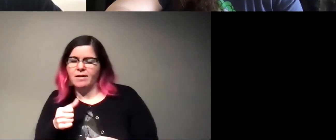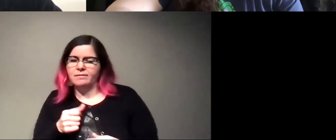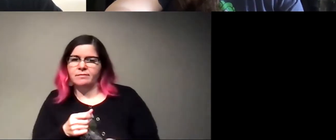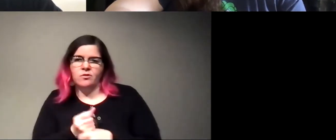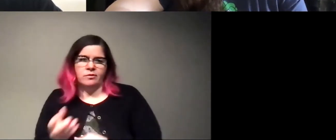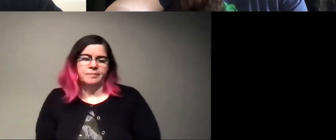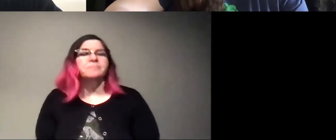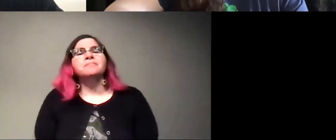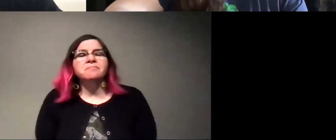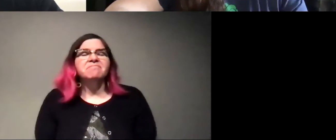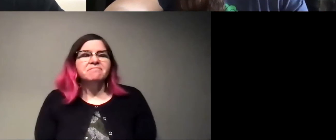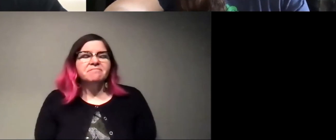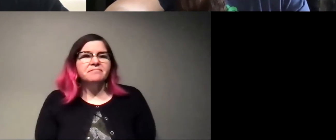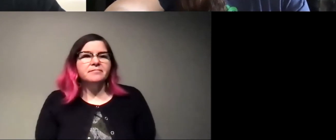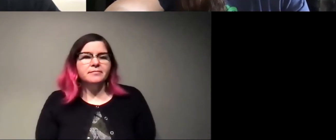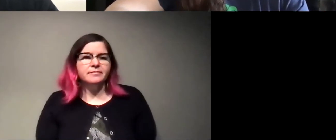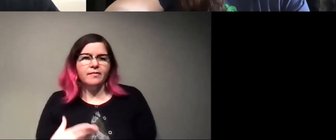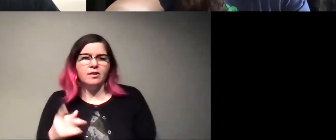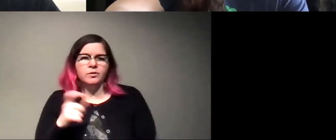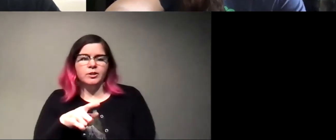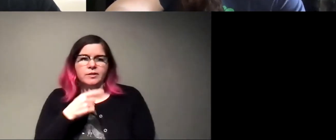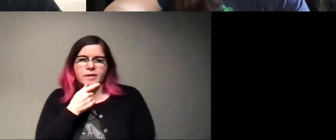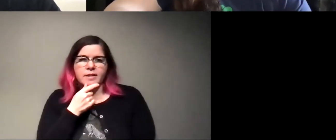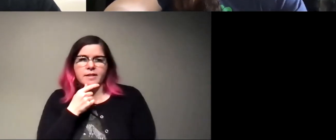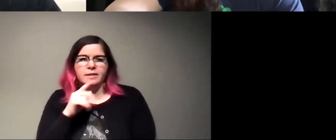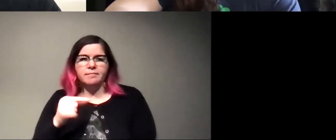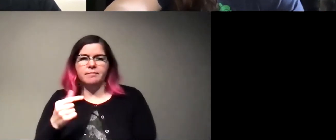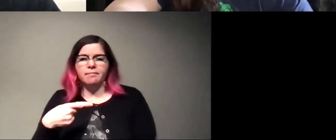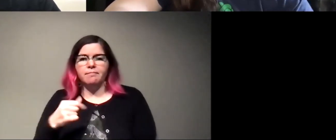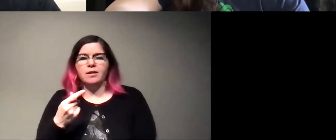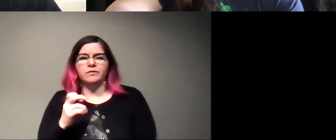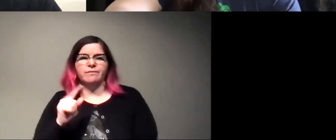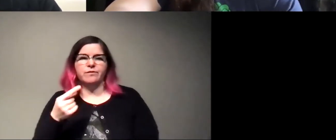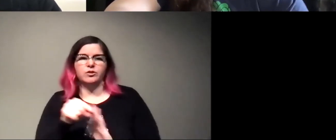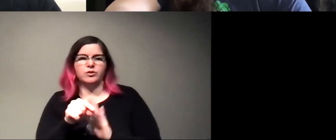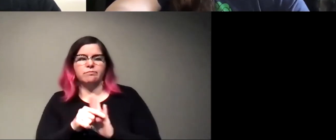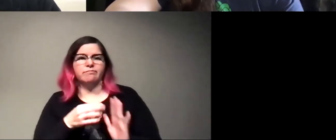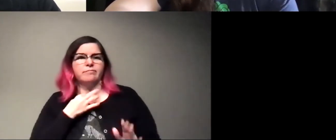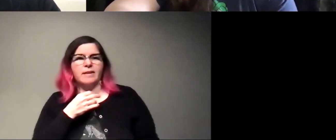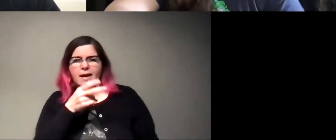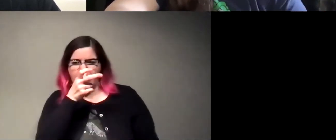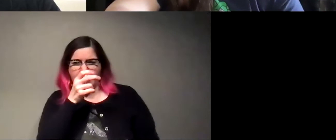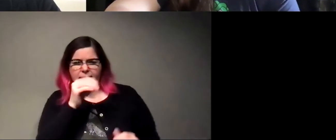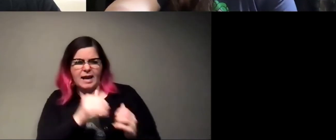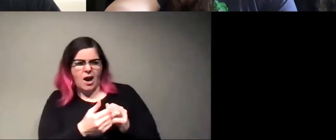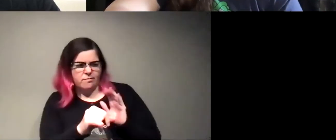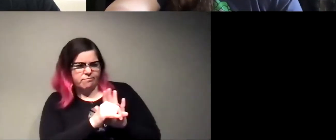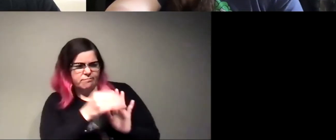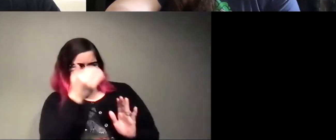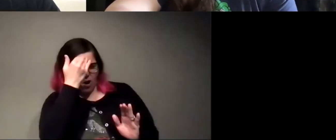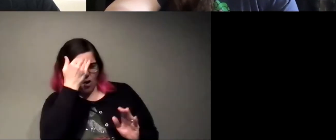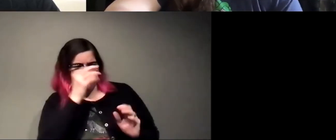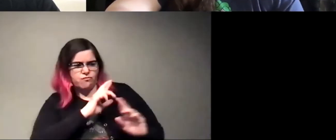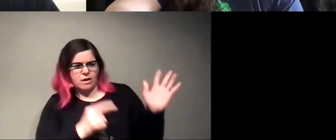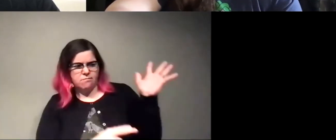Awesome. Um, the next question is from Paige in first grade. How do the ants know that it's time to climb?